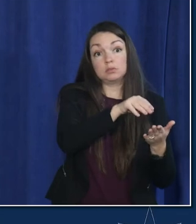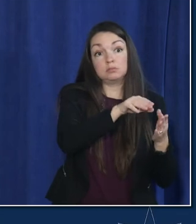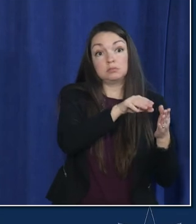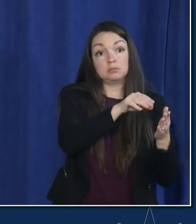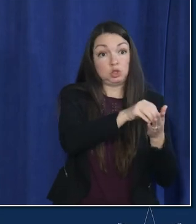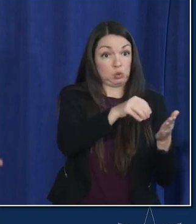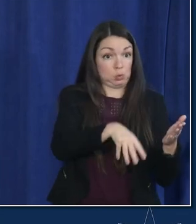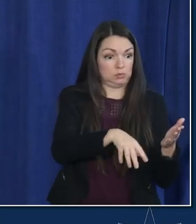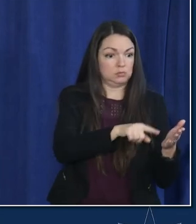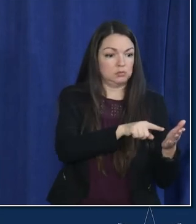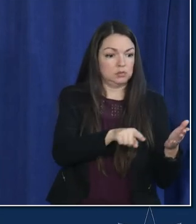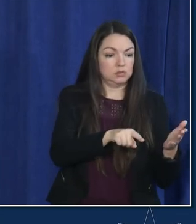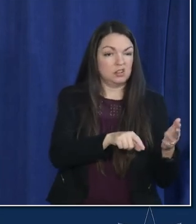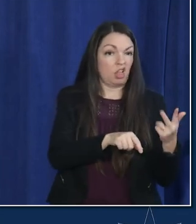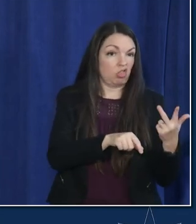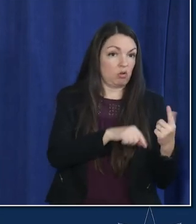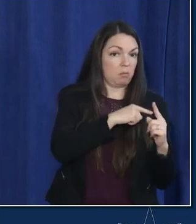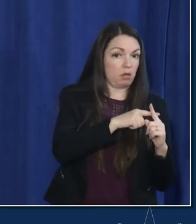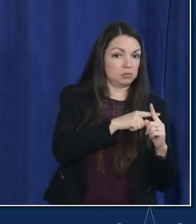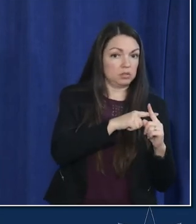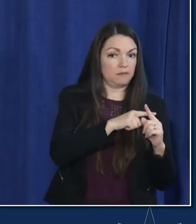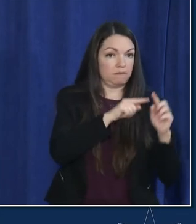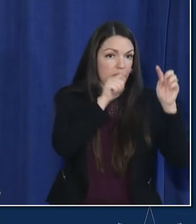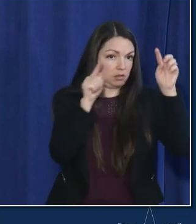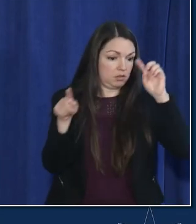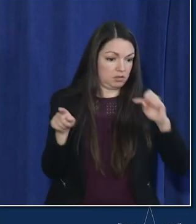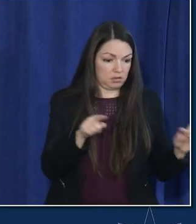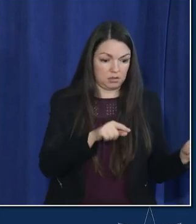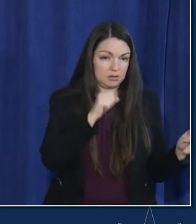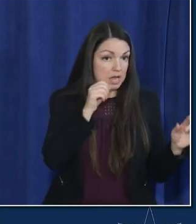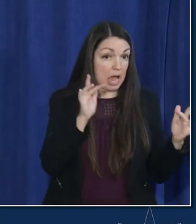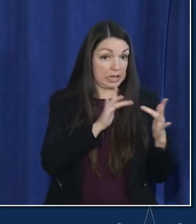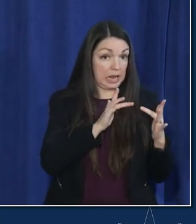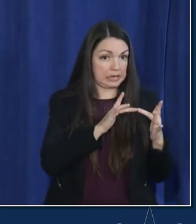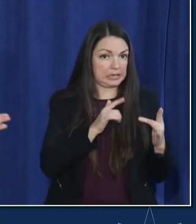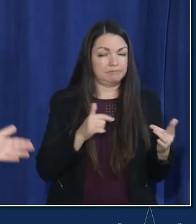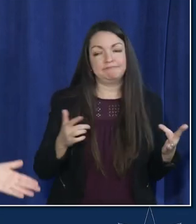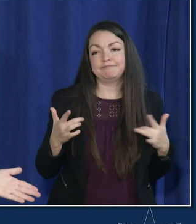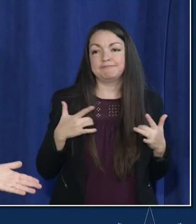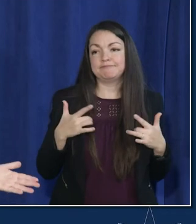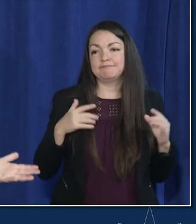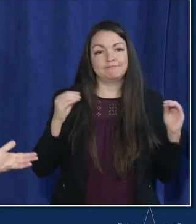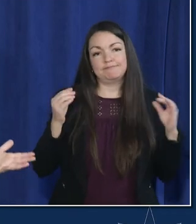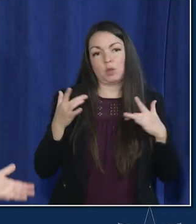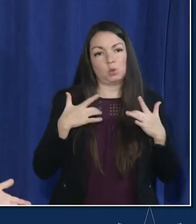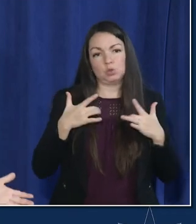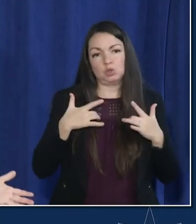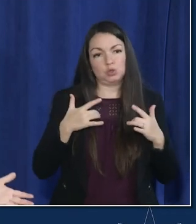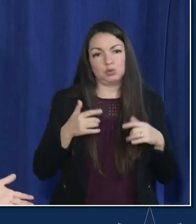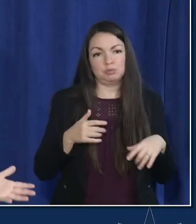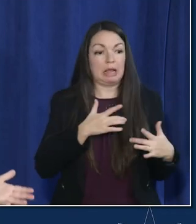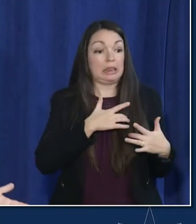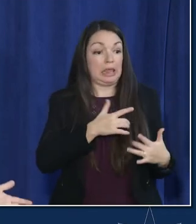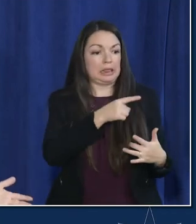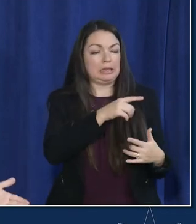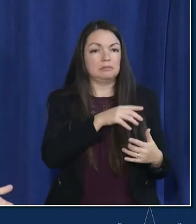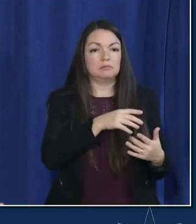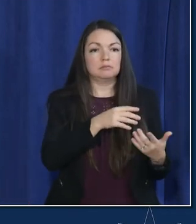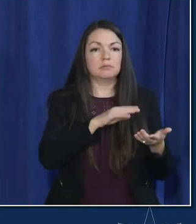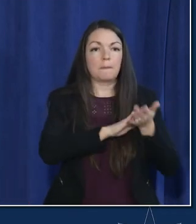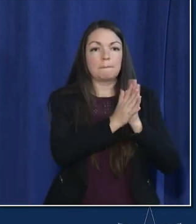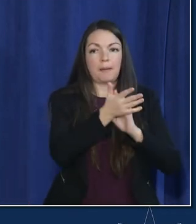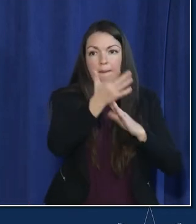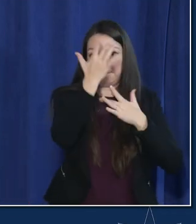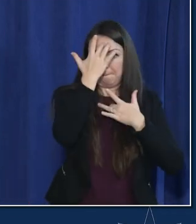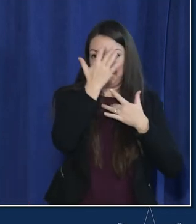and there's three positives here or there ever that are not connected i am not concerned about that they are they were very likely infected outside of the school